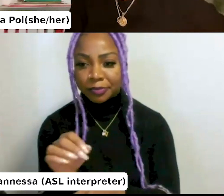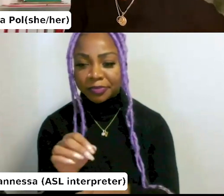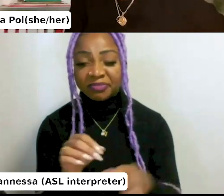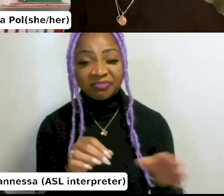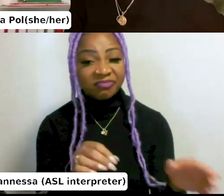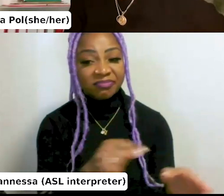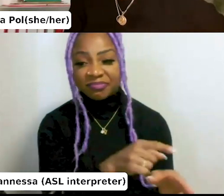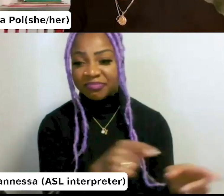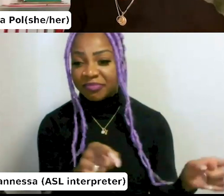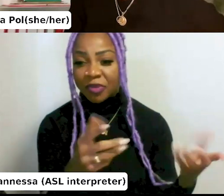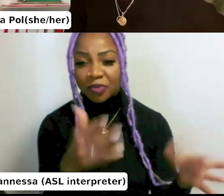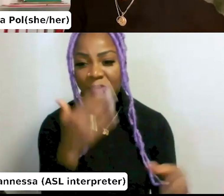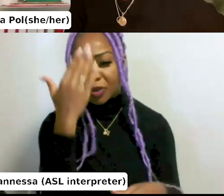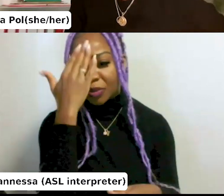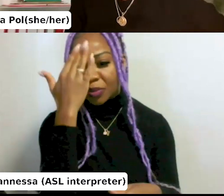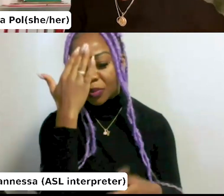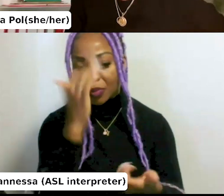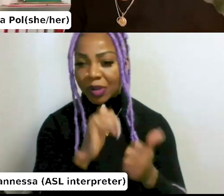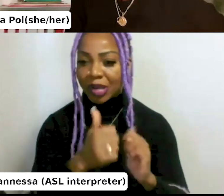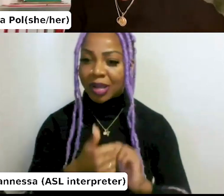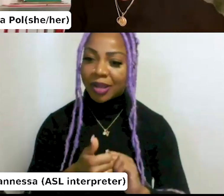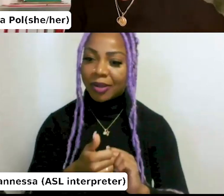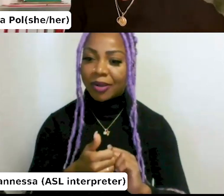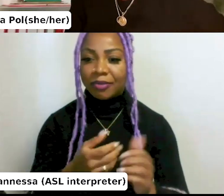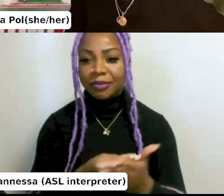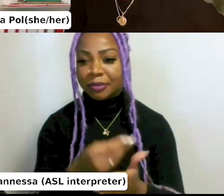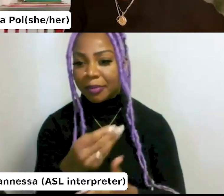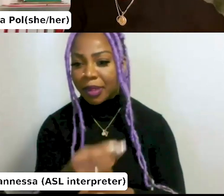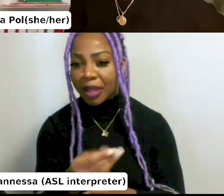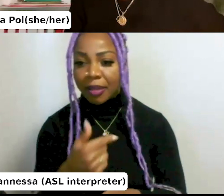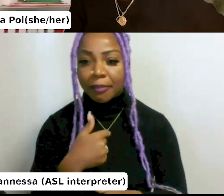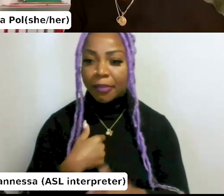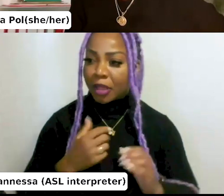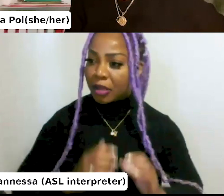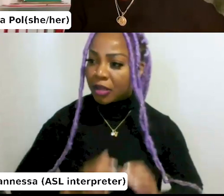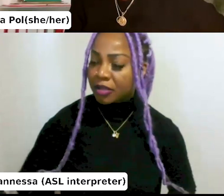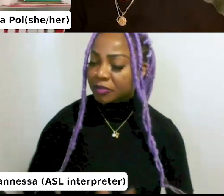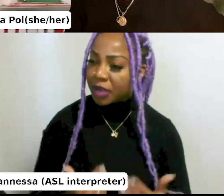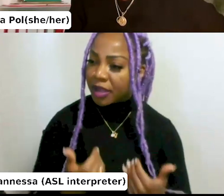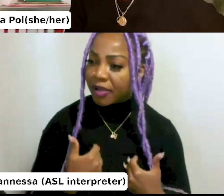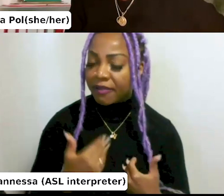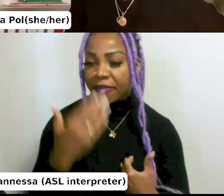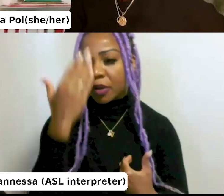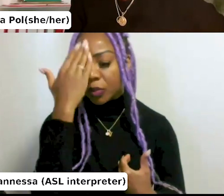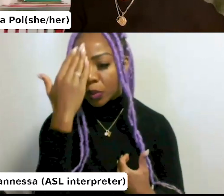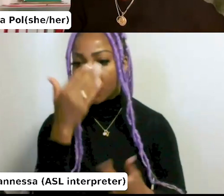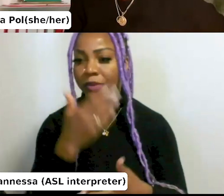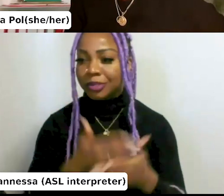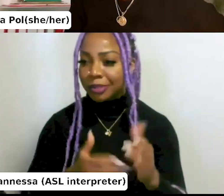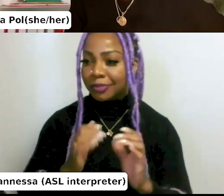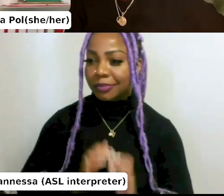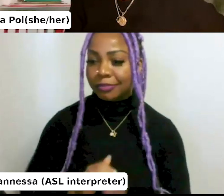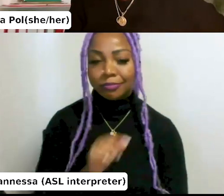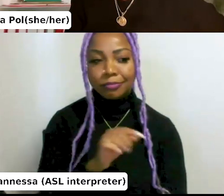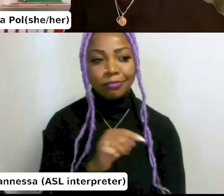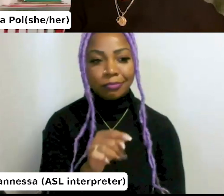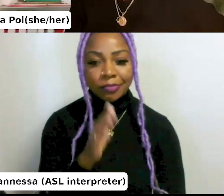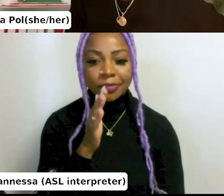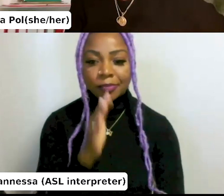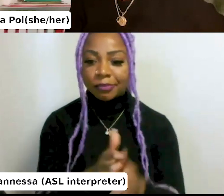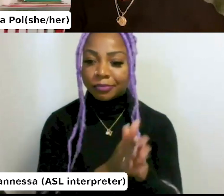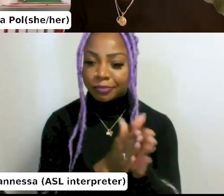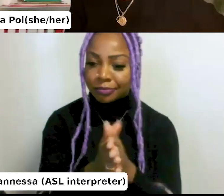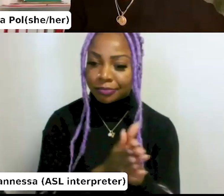know how to place a book. Oh, I, I have customers that will definitely be interested in this. And, um,